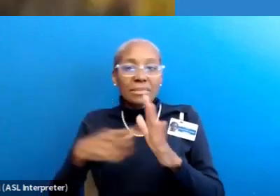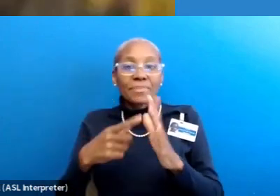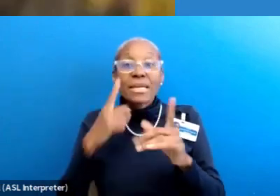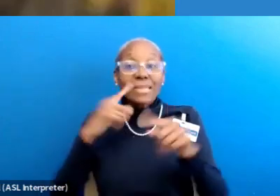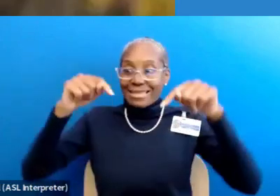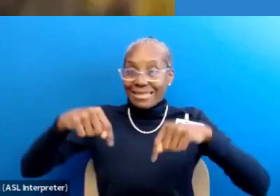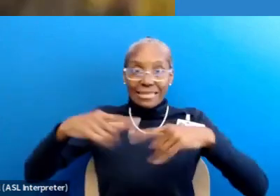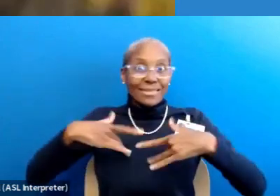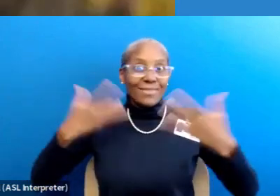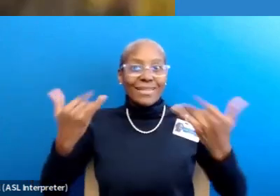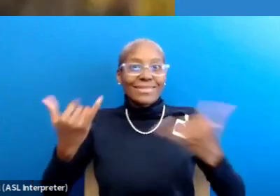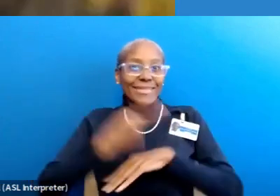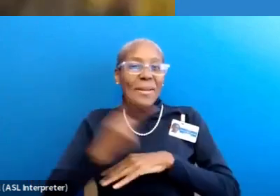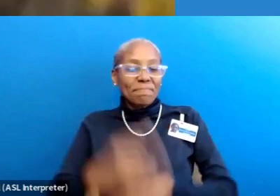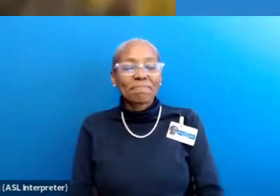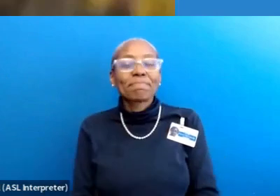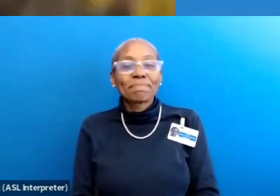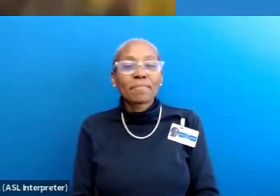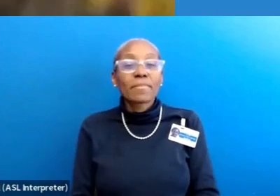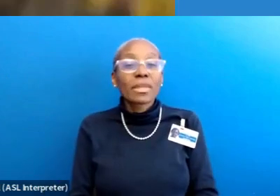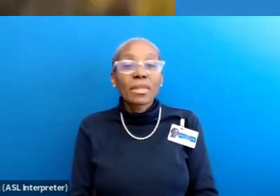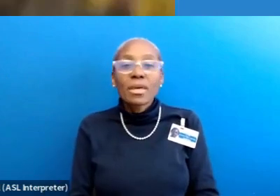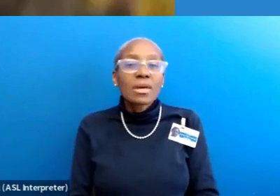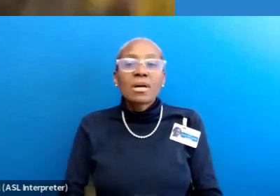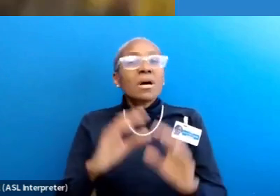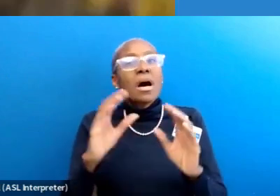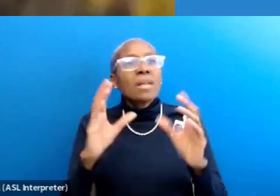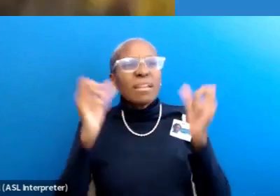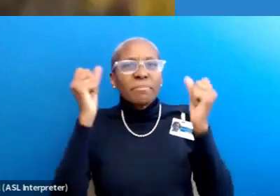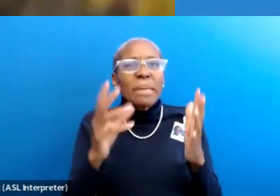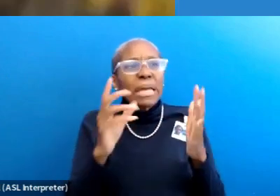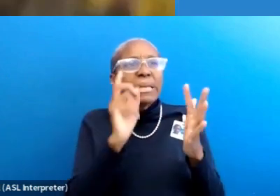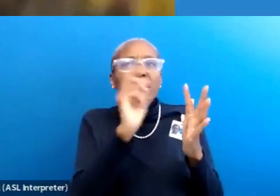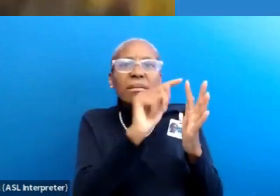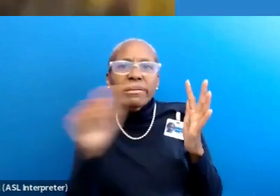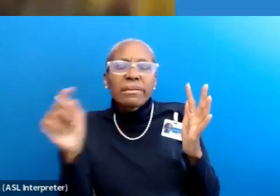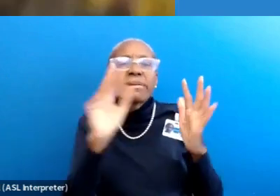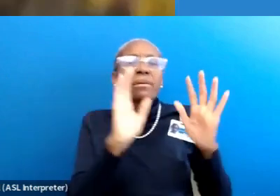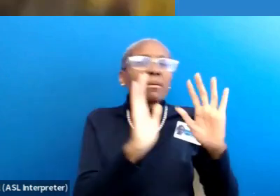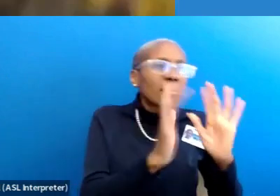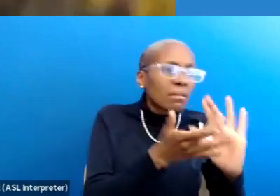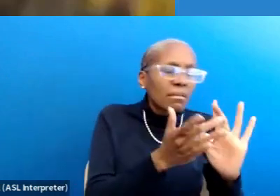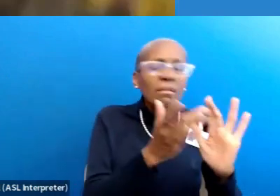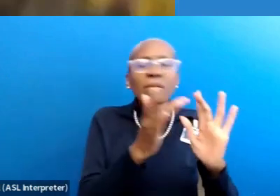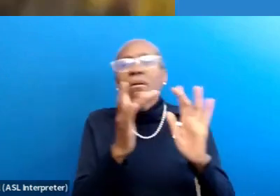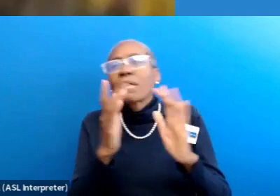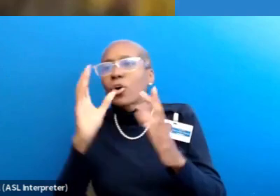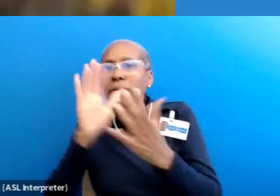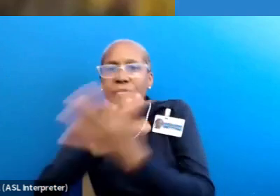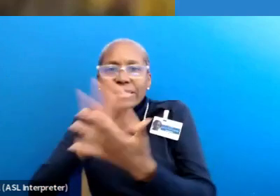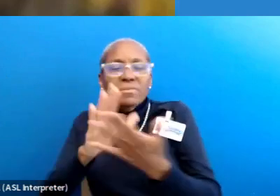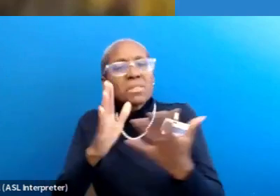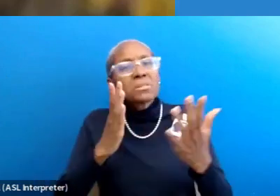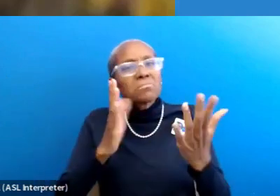this event today. There is really no shortage of affordable online hybrid and in-person learning events anymore.